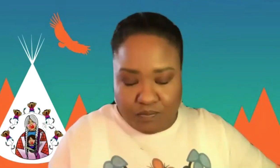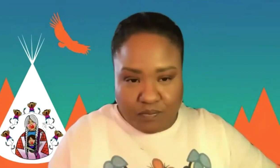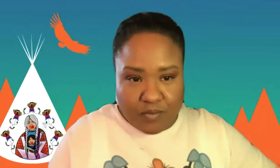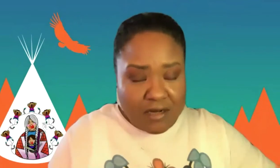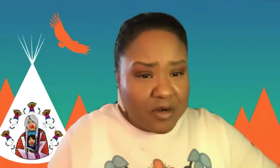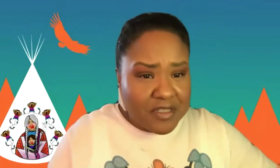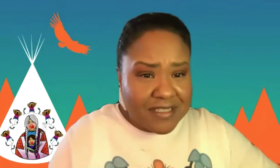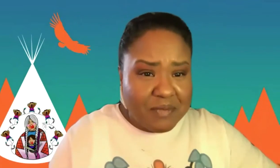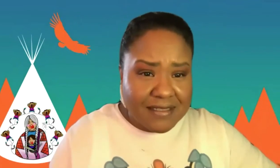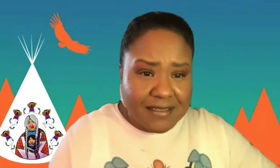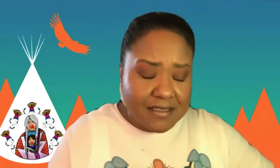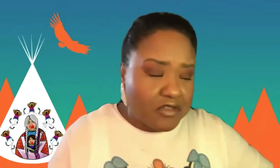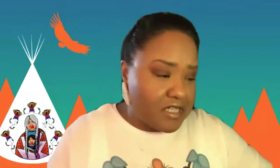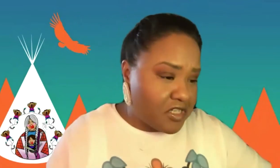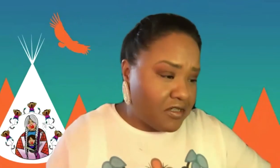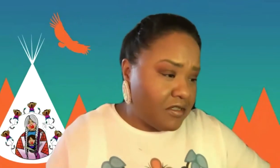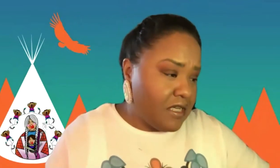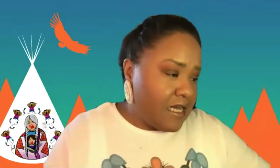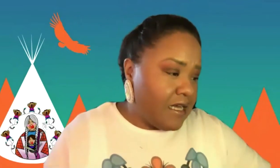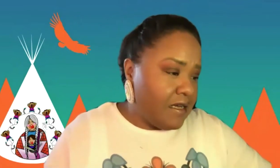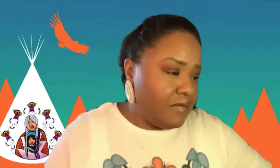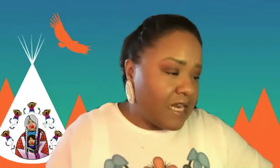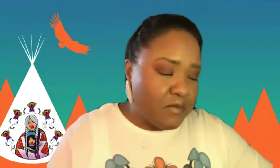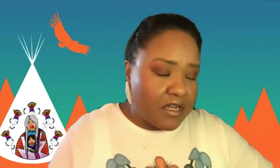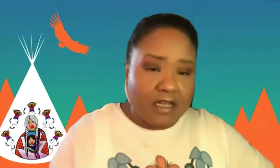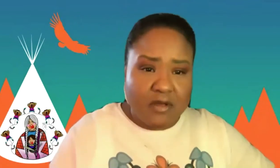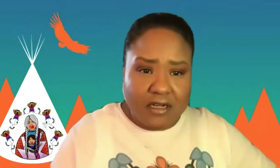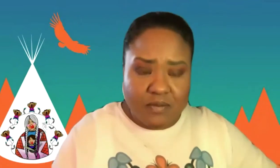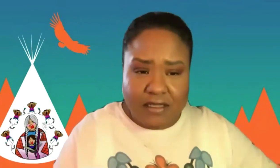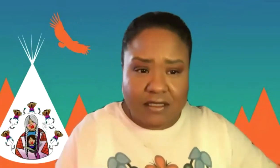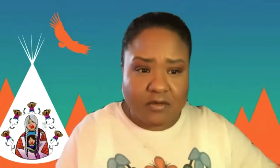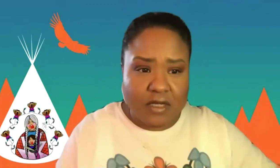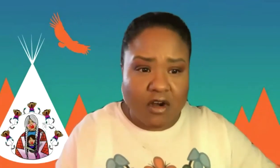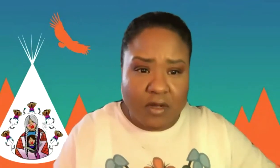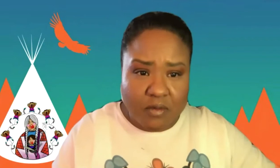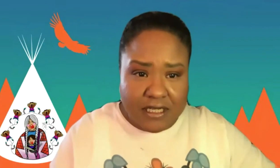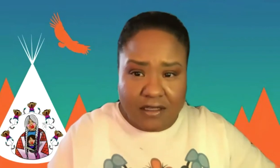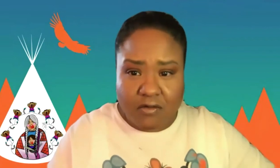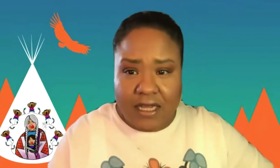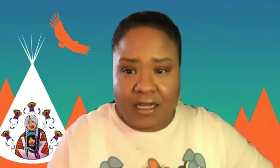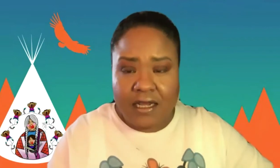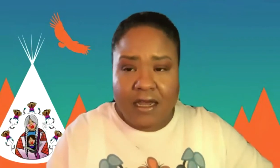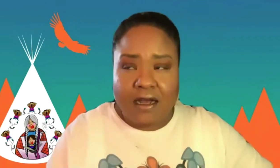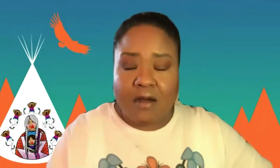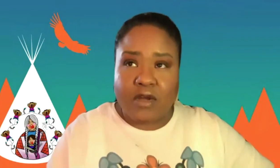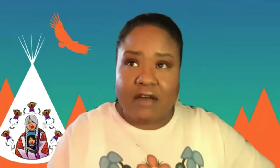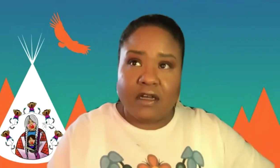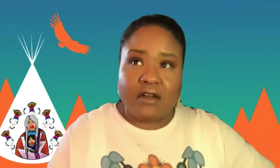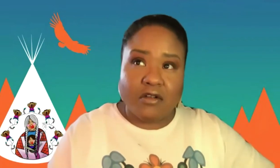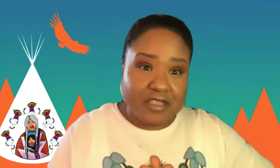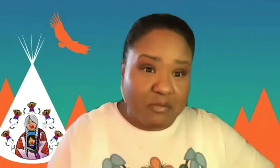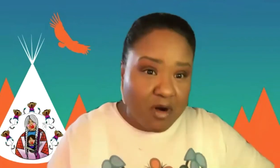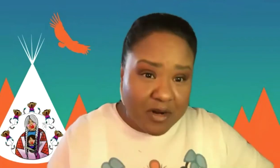in-person spaces and traditional um native american community spaces we open a particular way um we